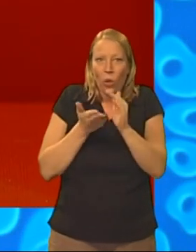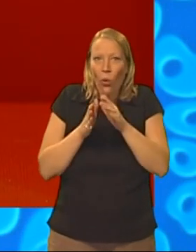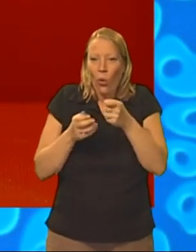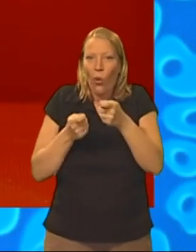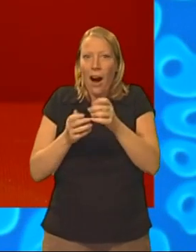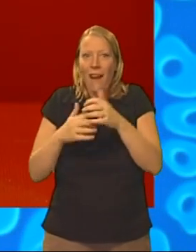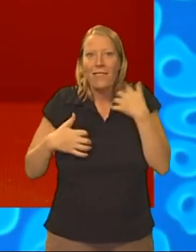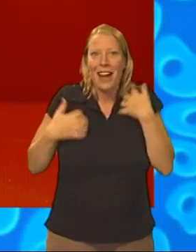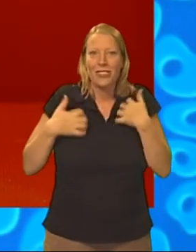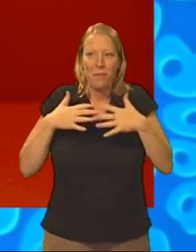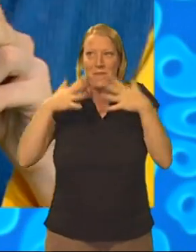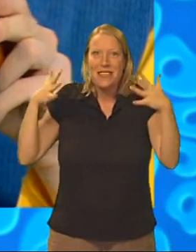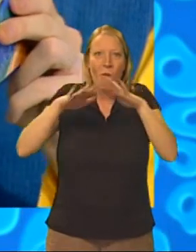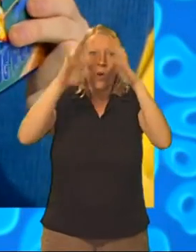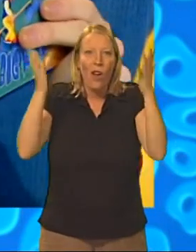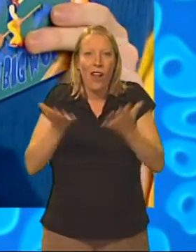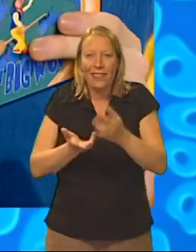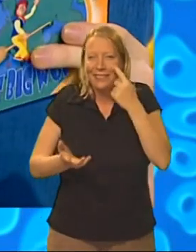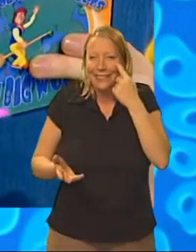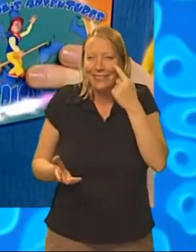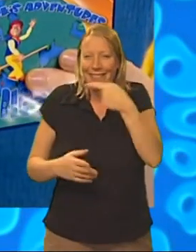Big World. Let me see.